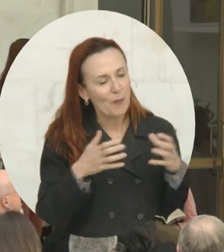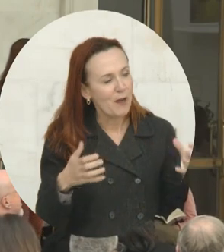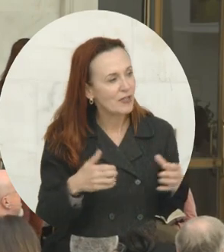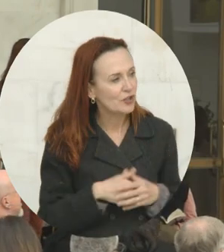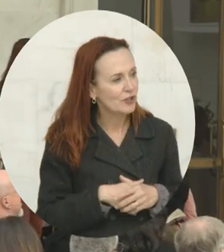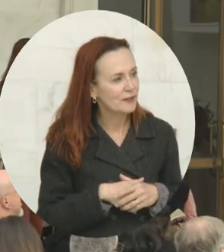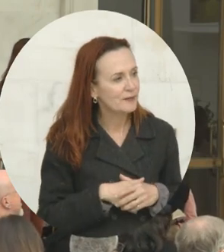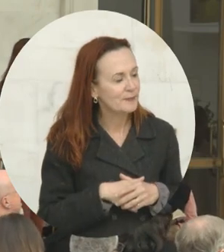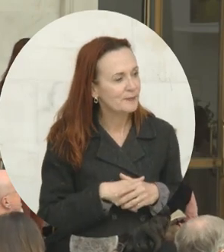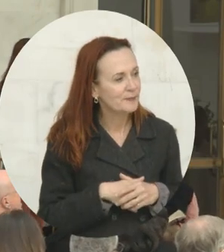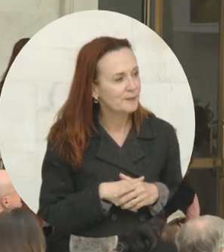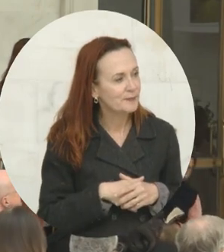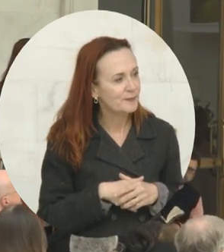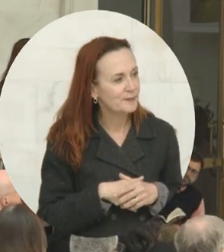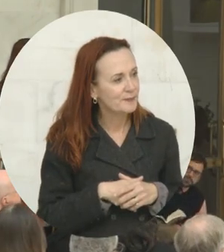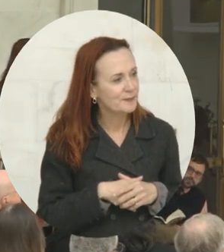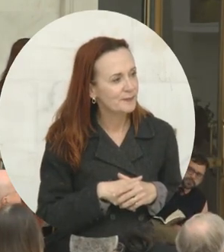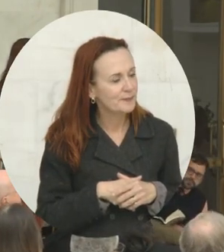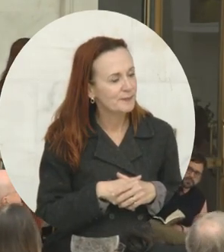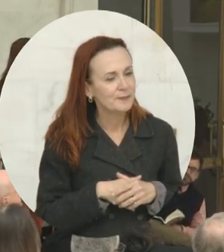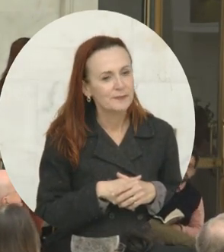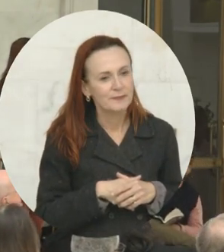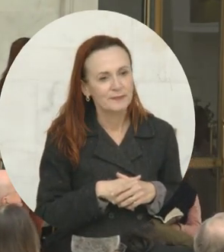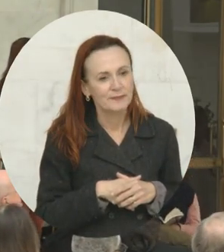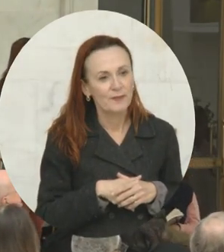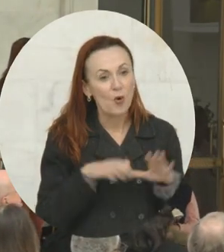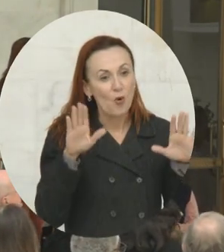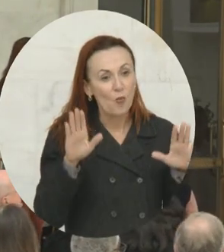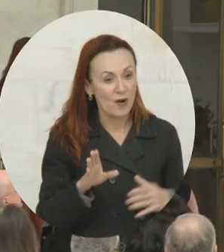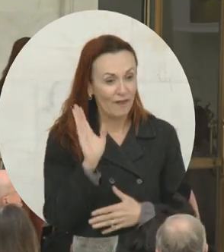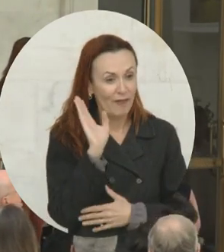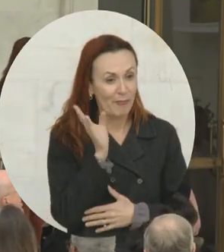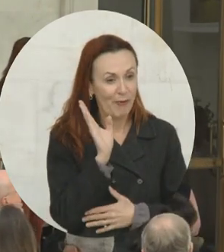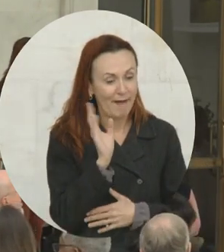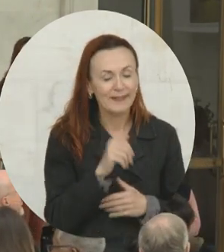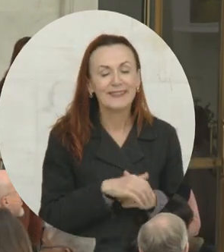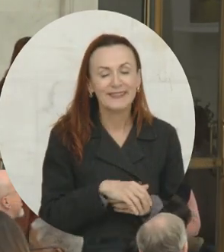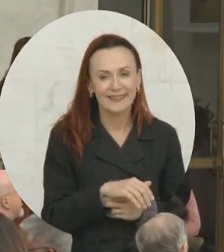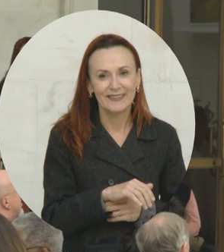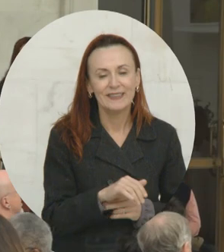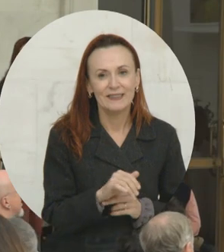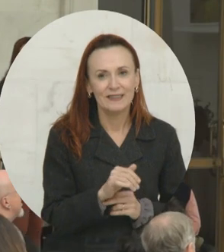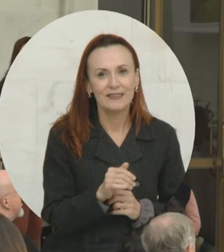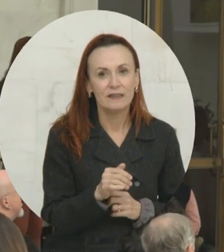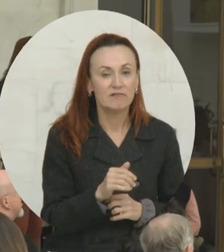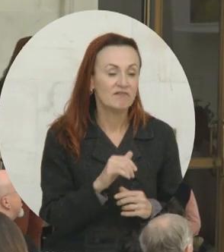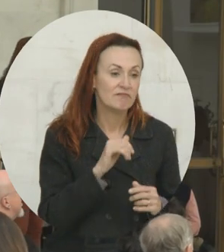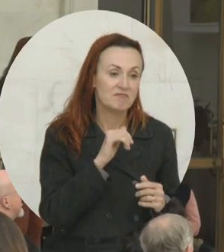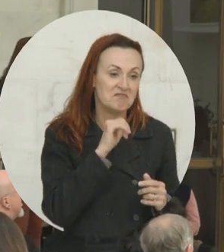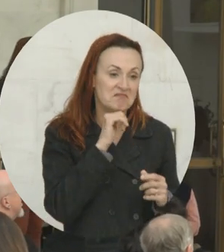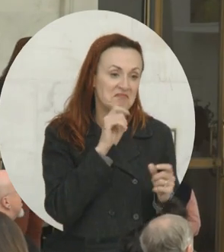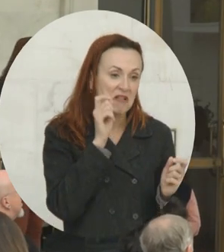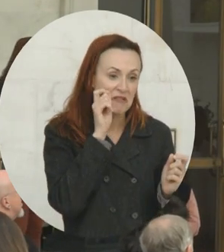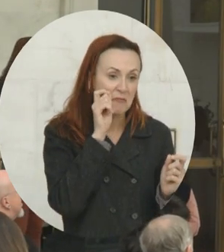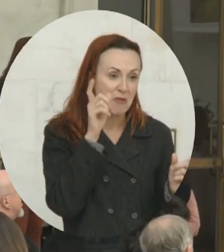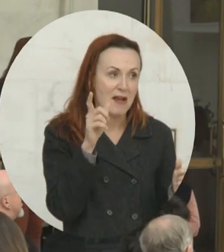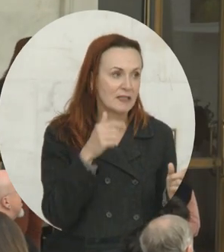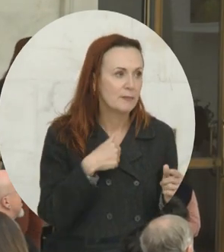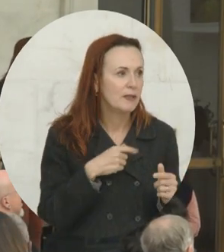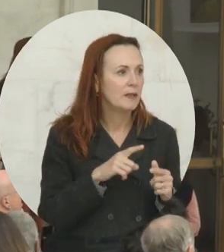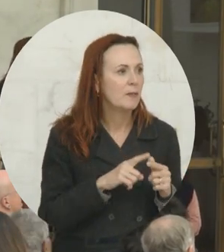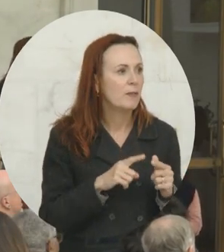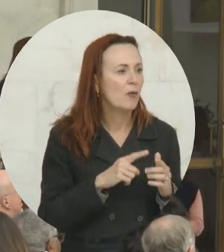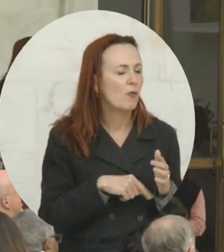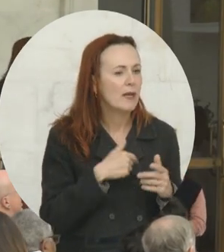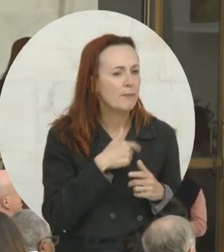a wonderful presentation and not particularly surprising. What I'm actually